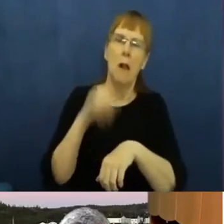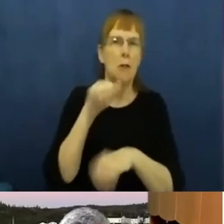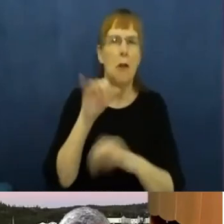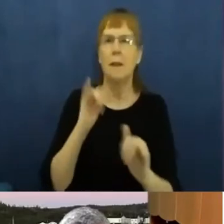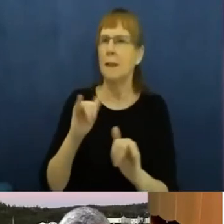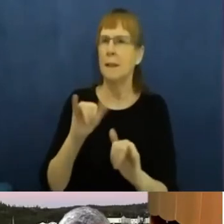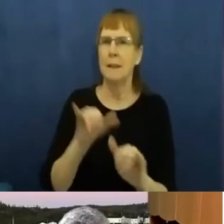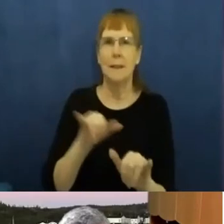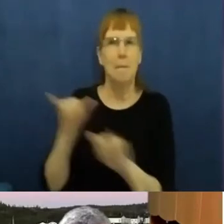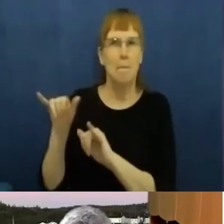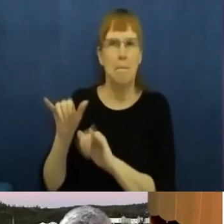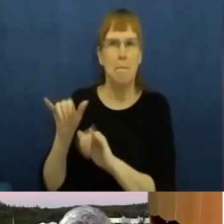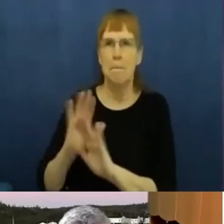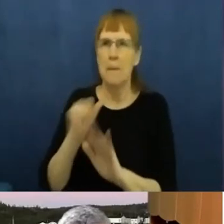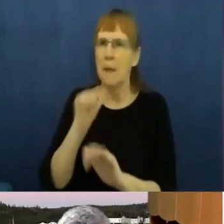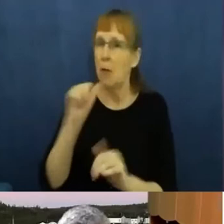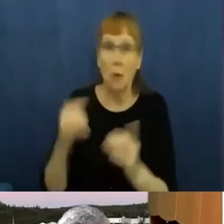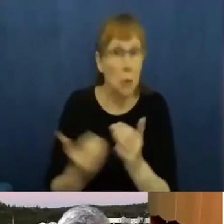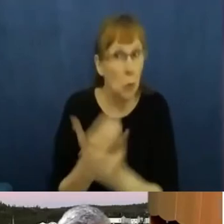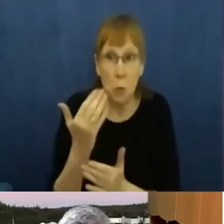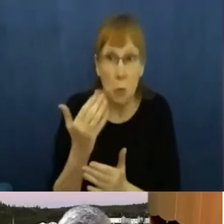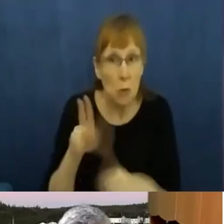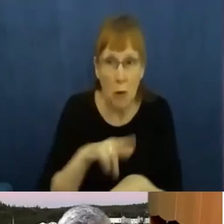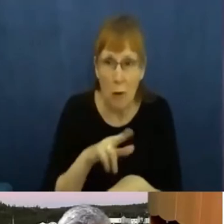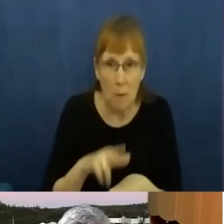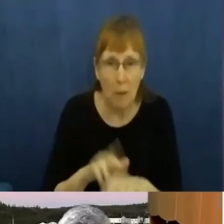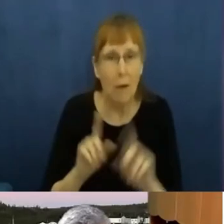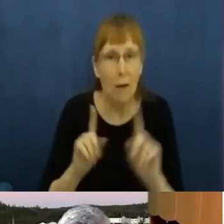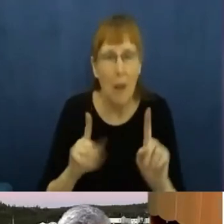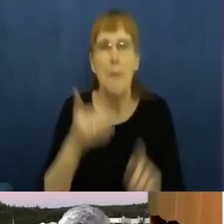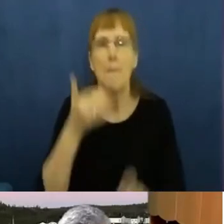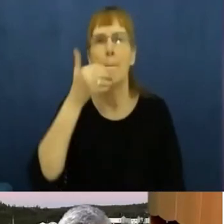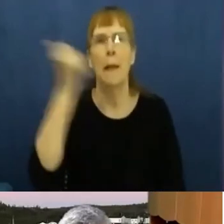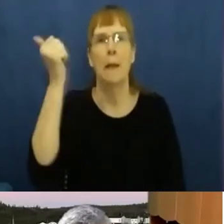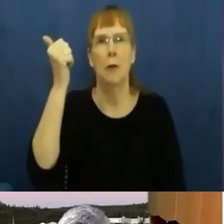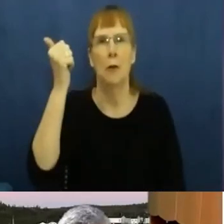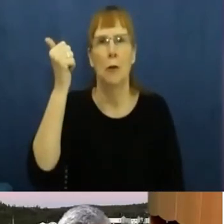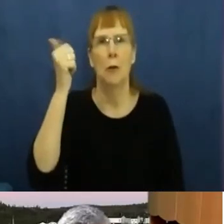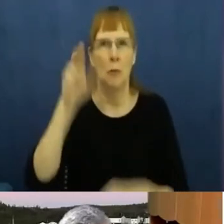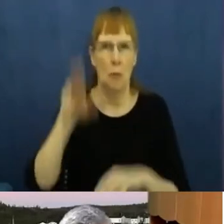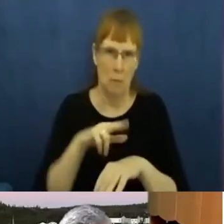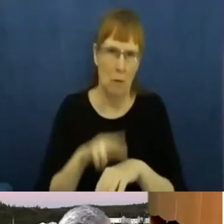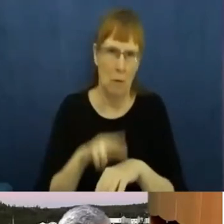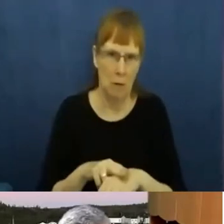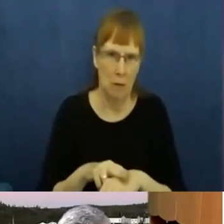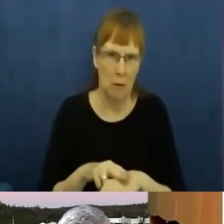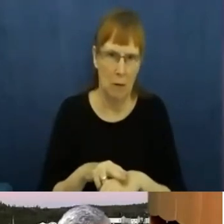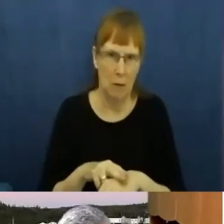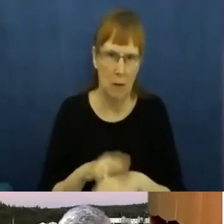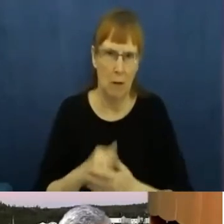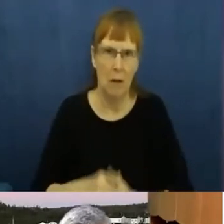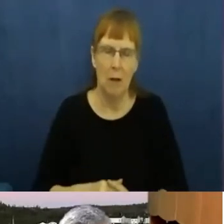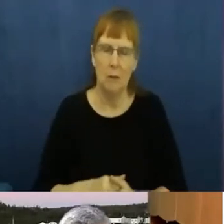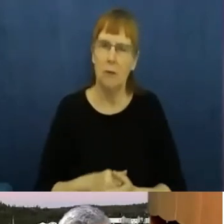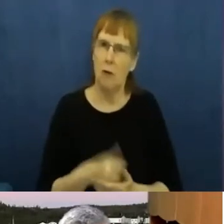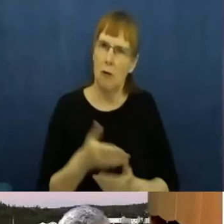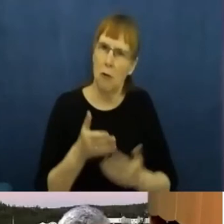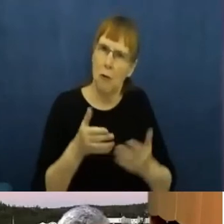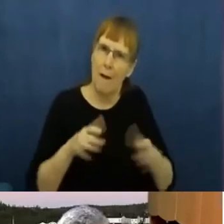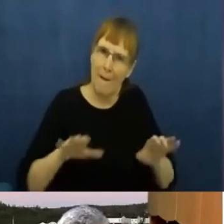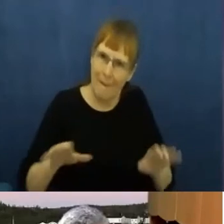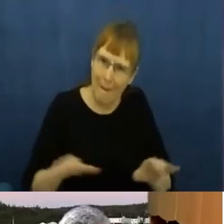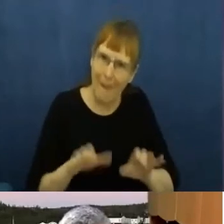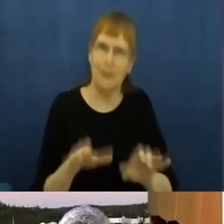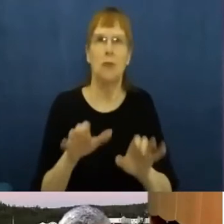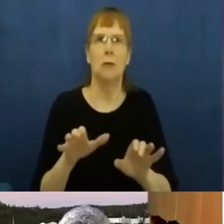And I think genuine dialogue action will do that. And I would hope that we can find a